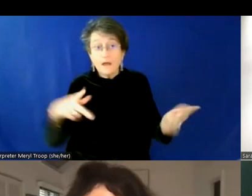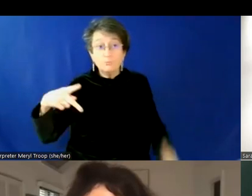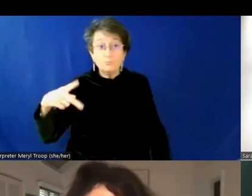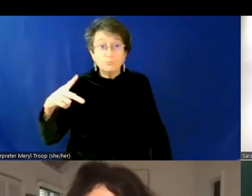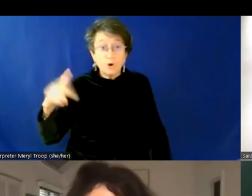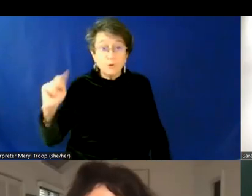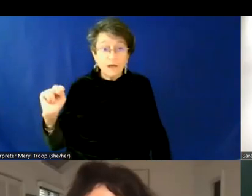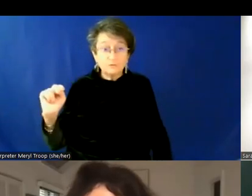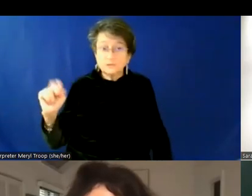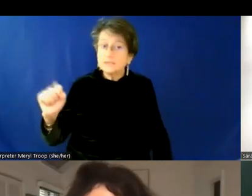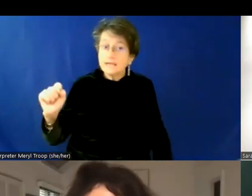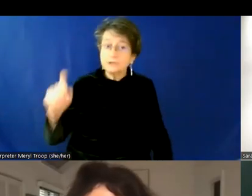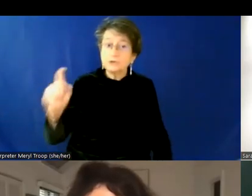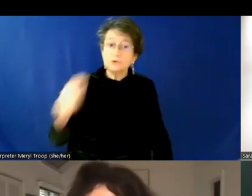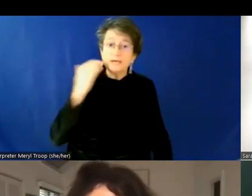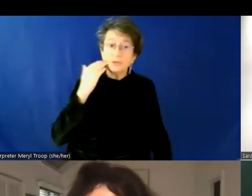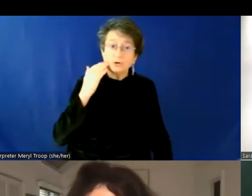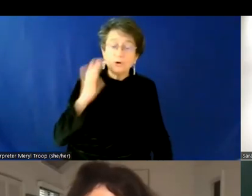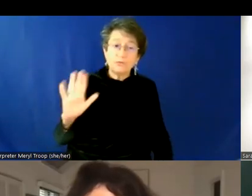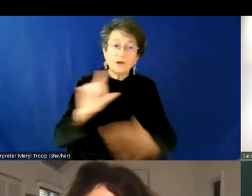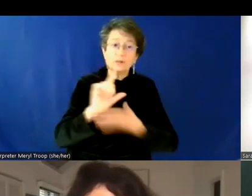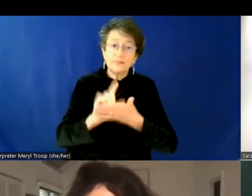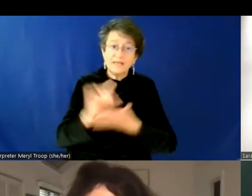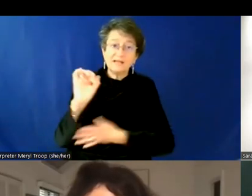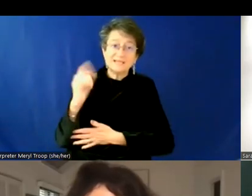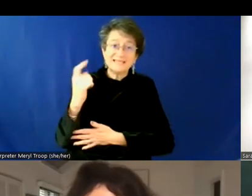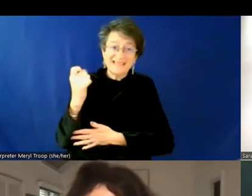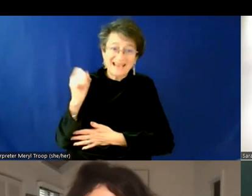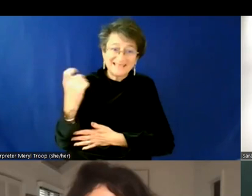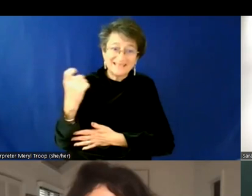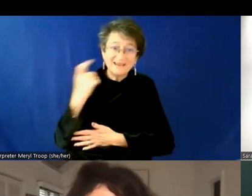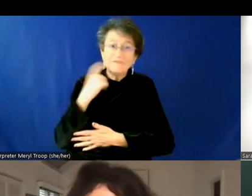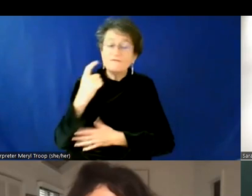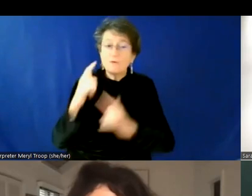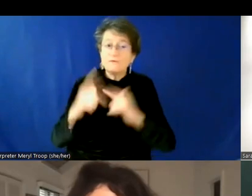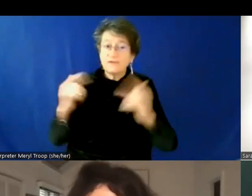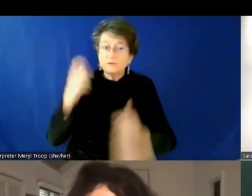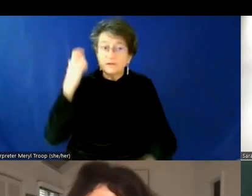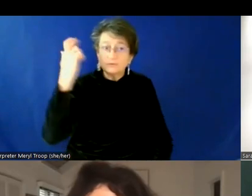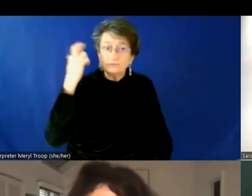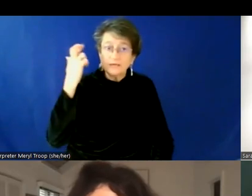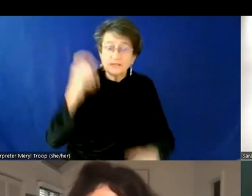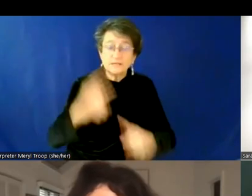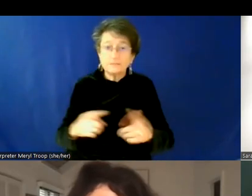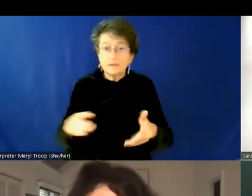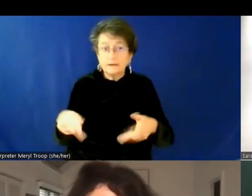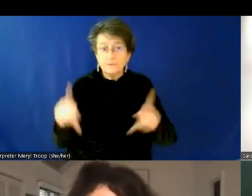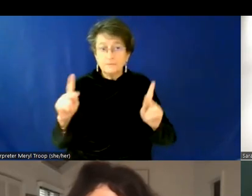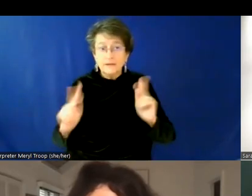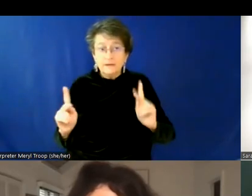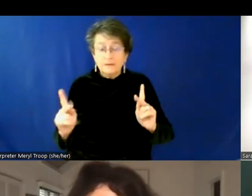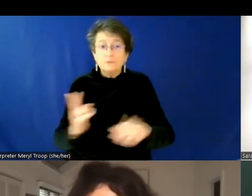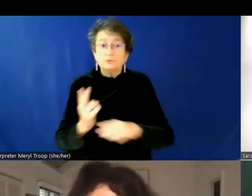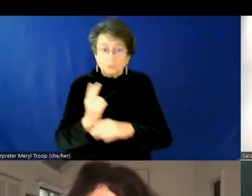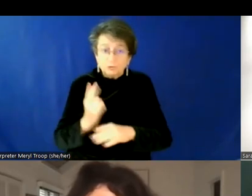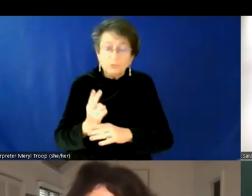likely need to know someone's legal sex for a variety of reasons. Um, but allowing people to indicate their pronouns as they use